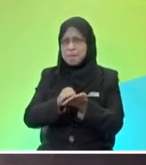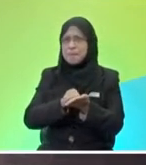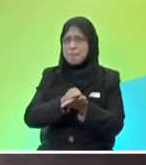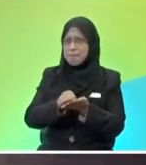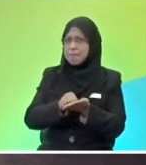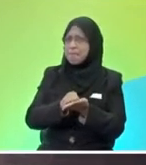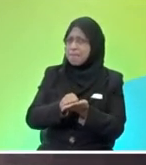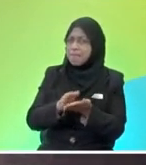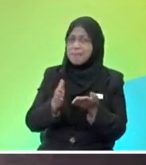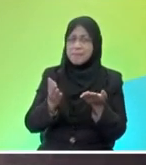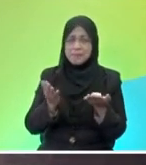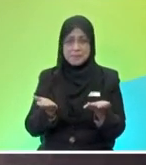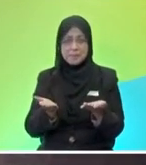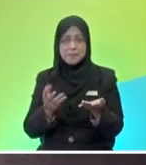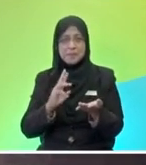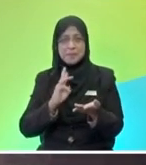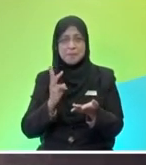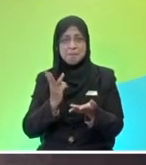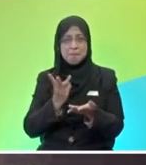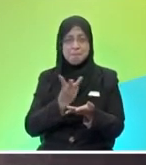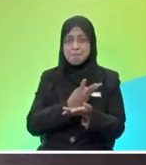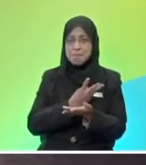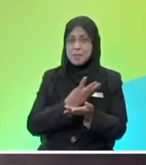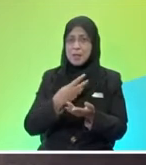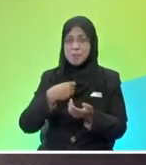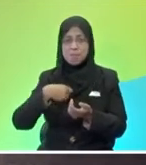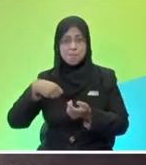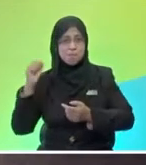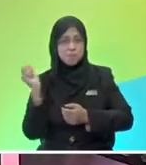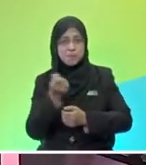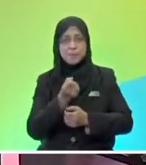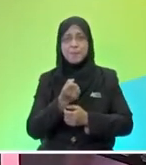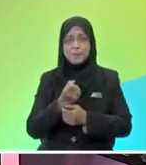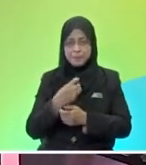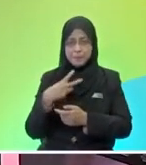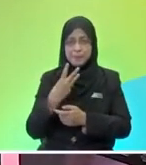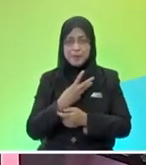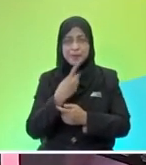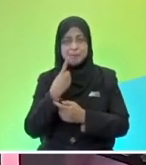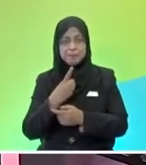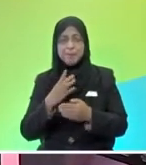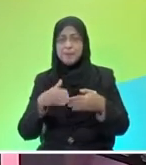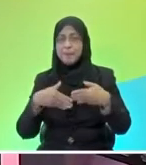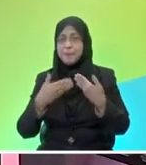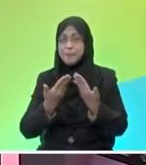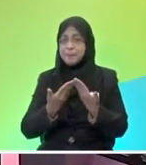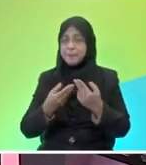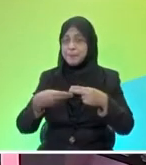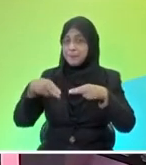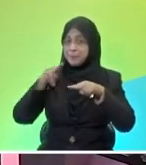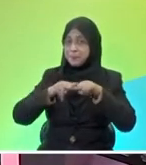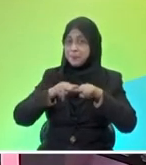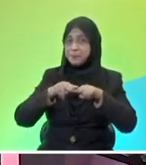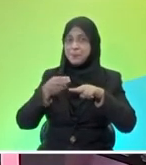in sports i wonder now yes we do use that in sports actually so but first of all we are going to how to reduce frictional